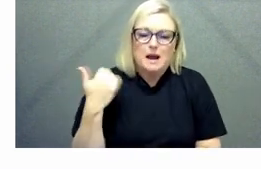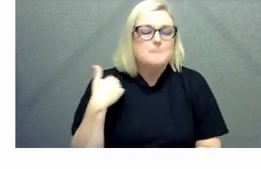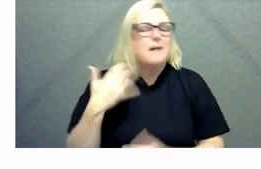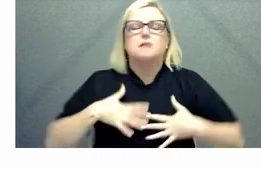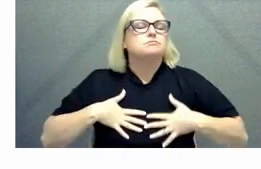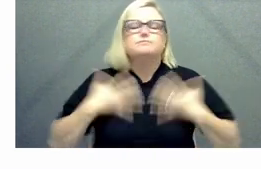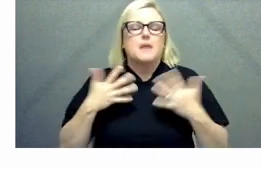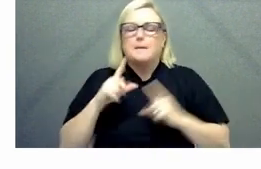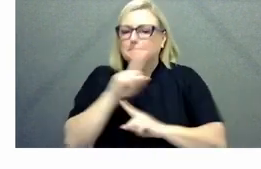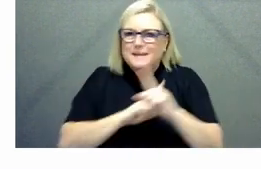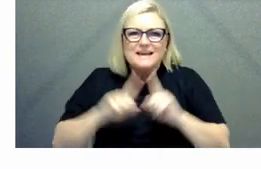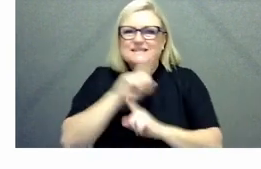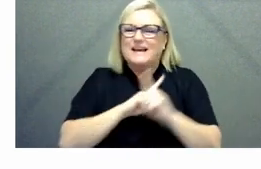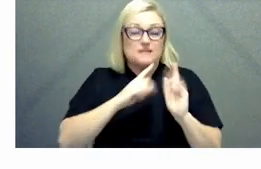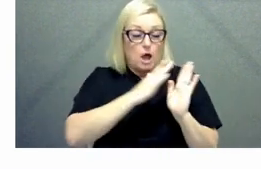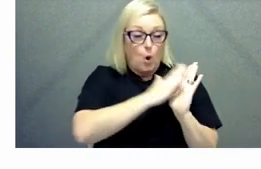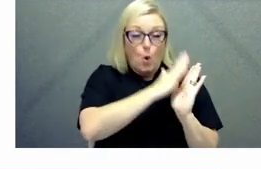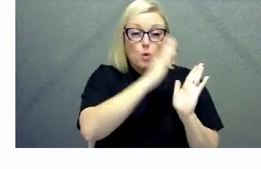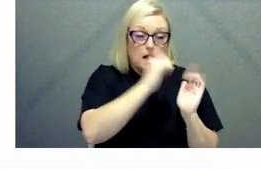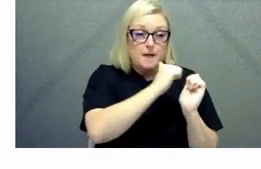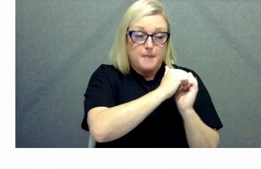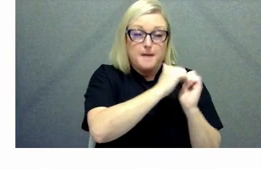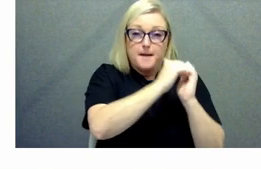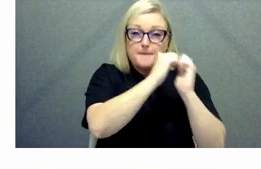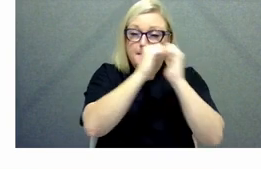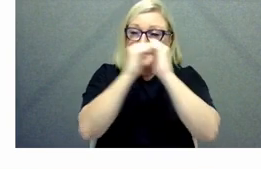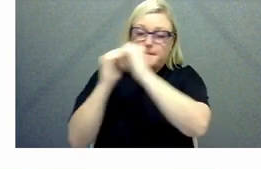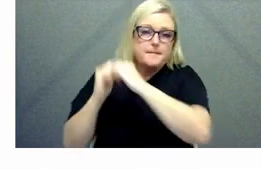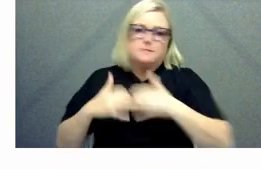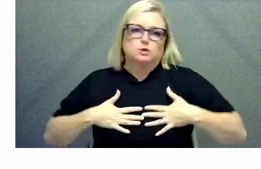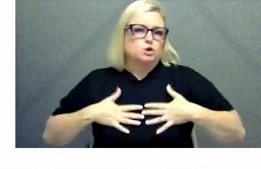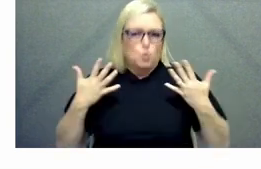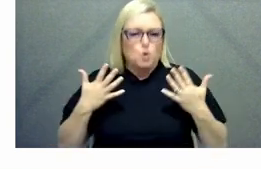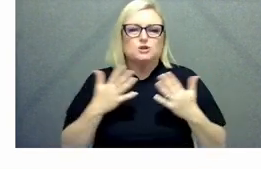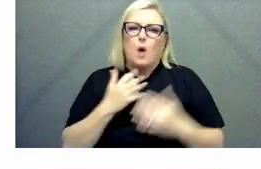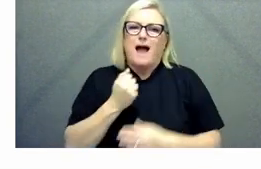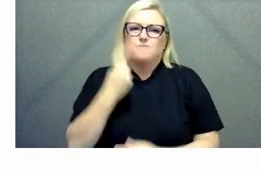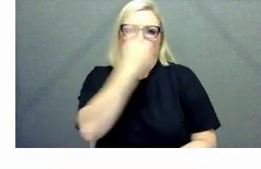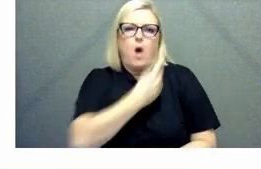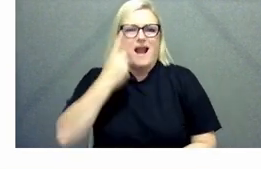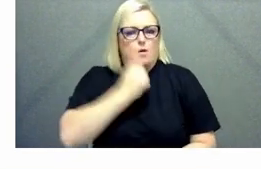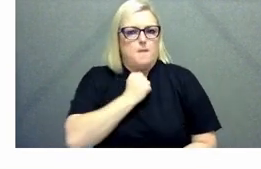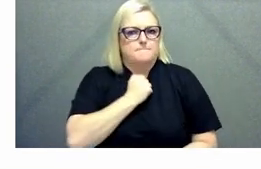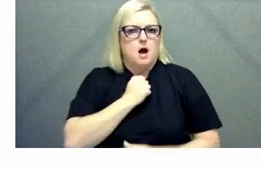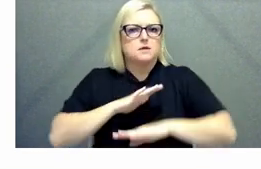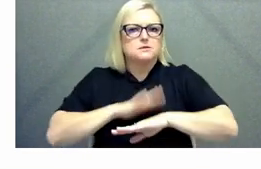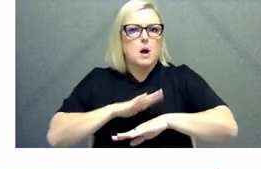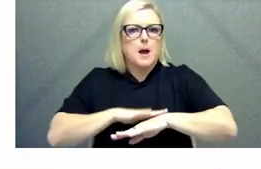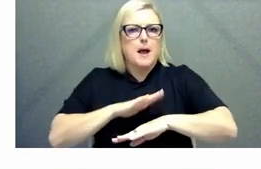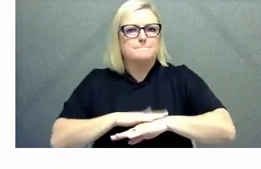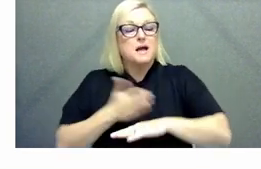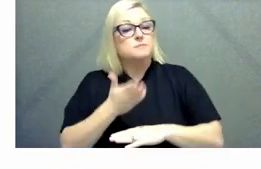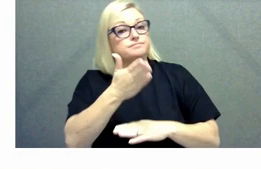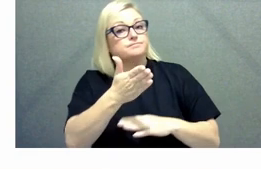similar um so we'll see how that goes Shua did you as the the lead for the APS Academy did you want to add